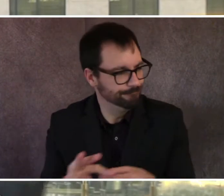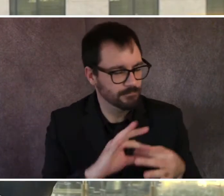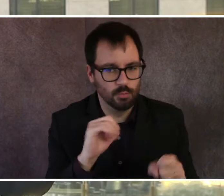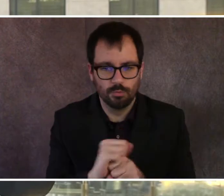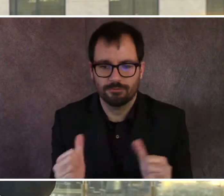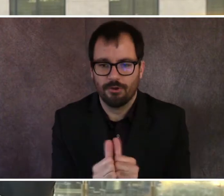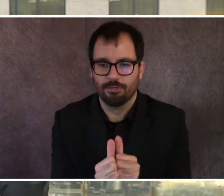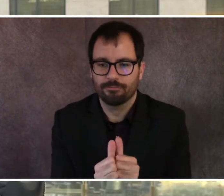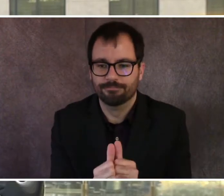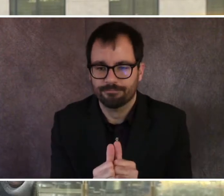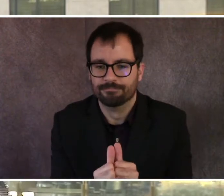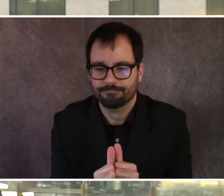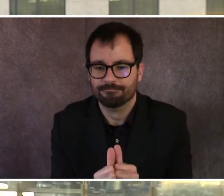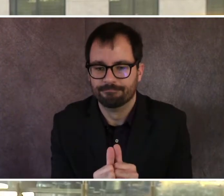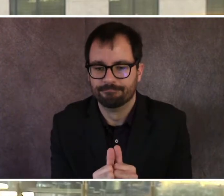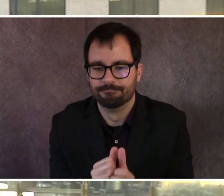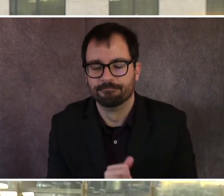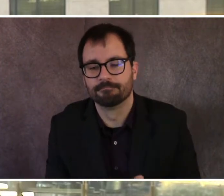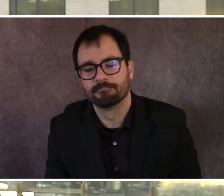Let me just, is that good?